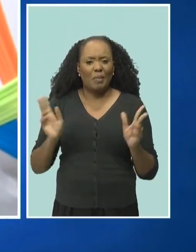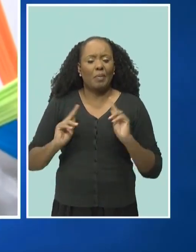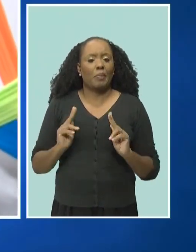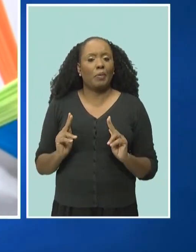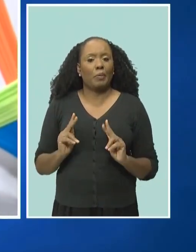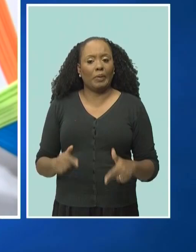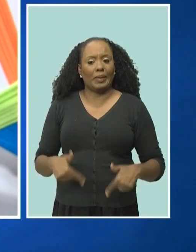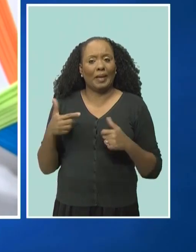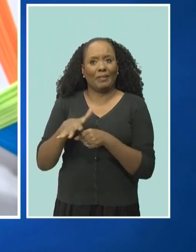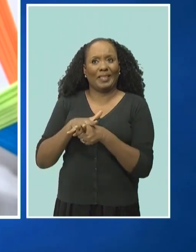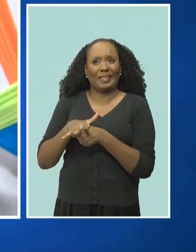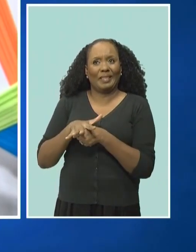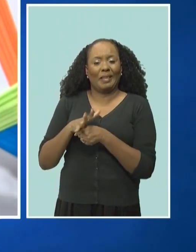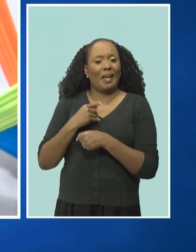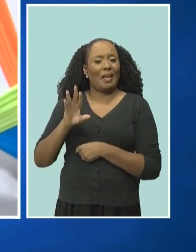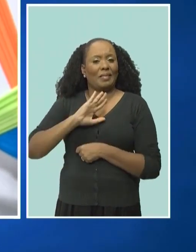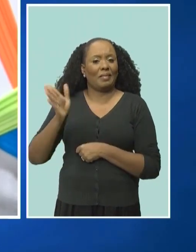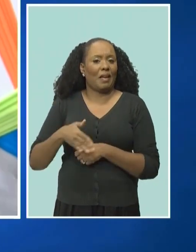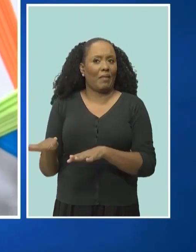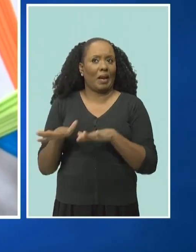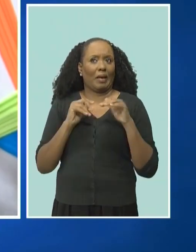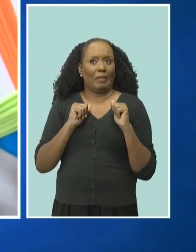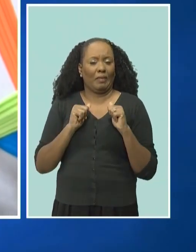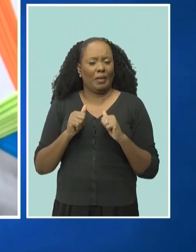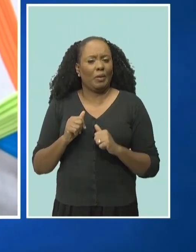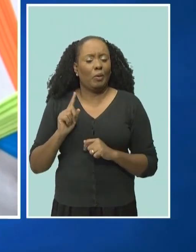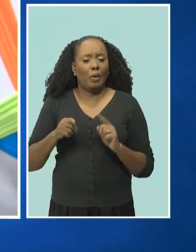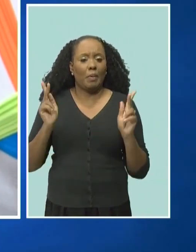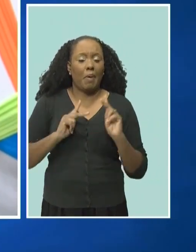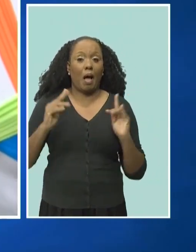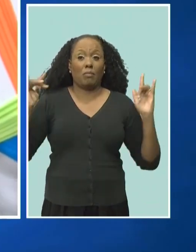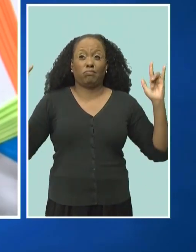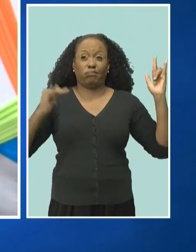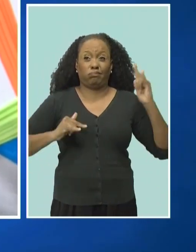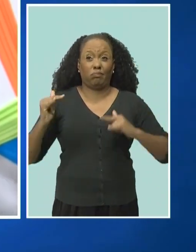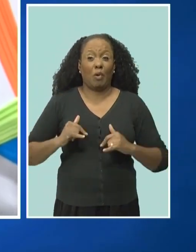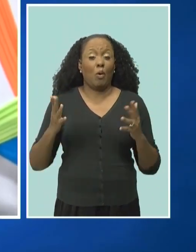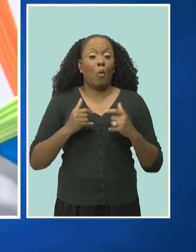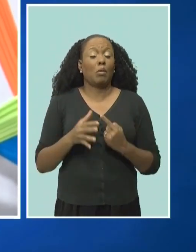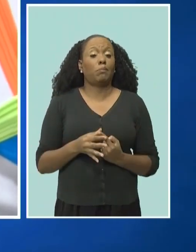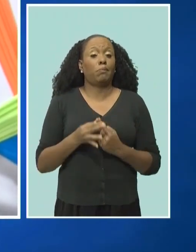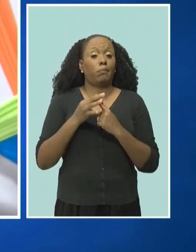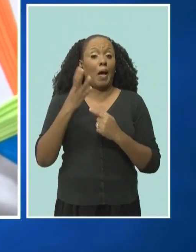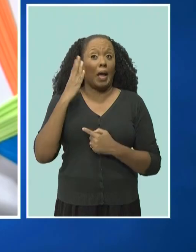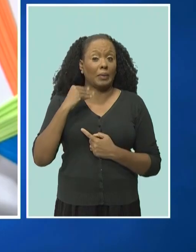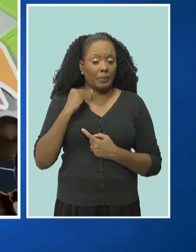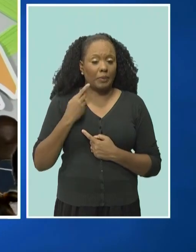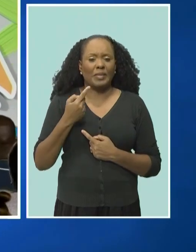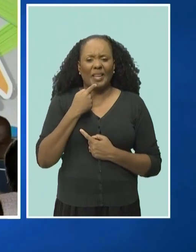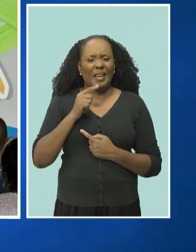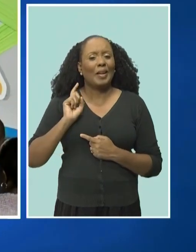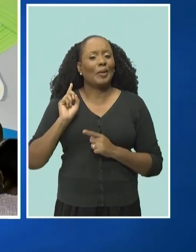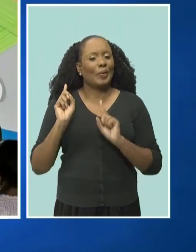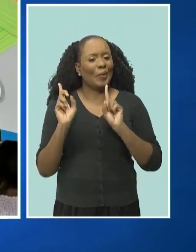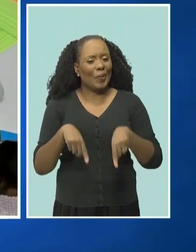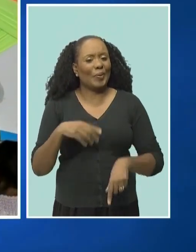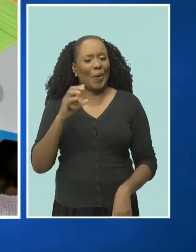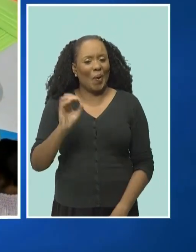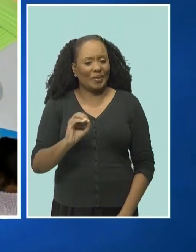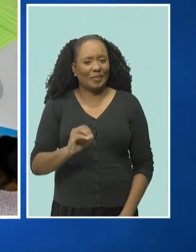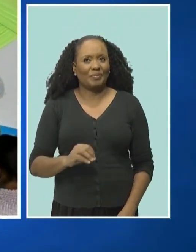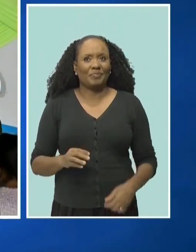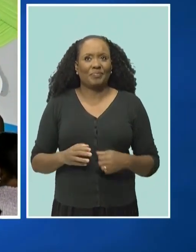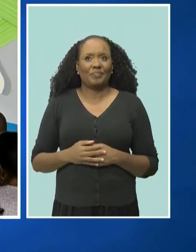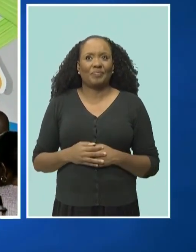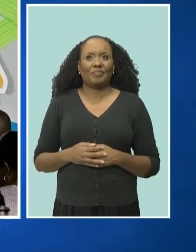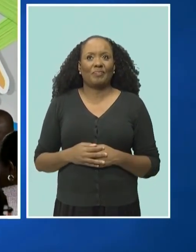town, and they never left. And so any time somebody comes to the island and they want to have a unique experience, we send them to Oystens. The theme of this year's